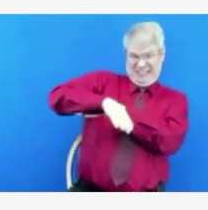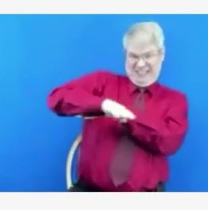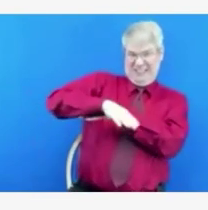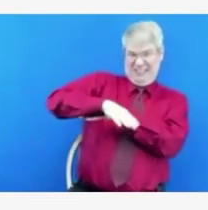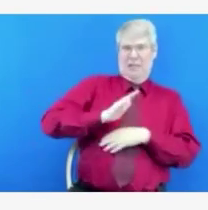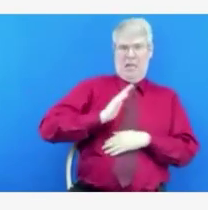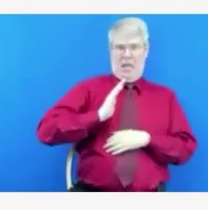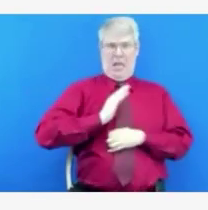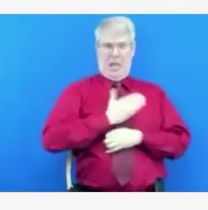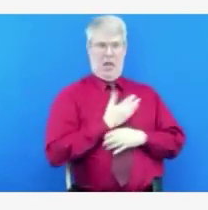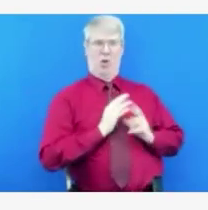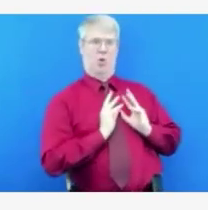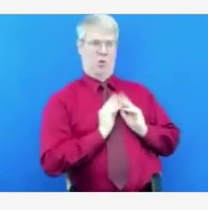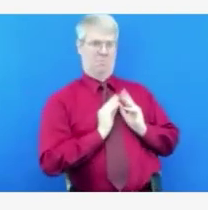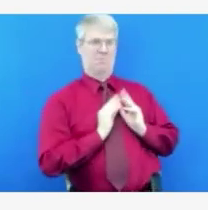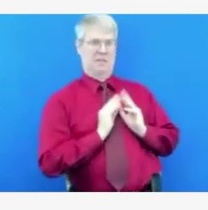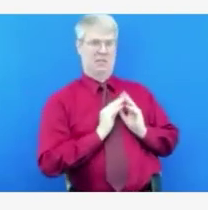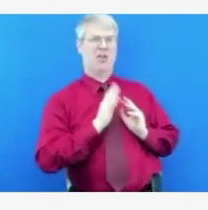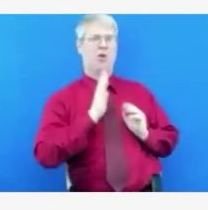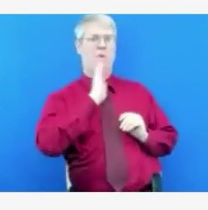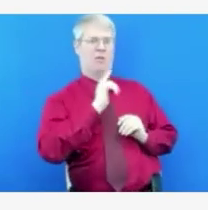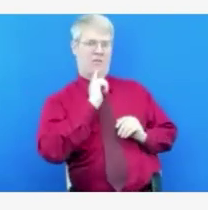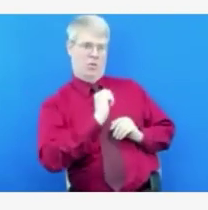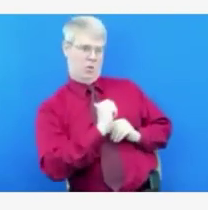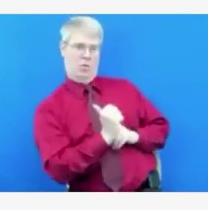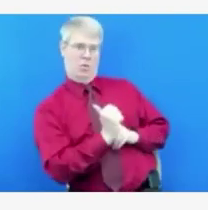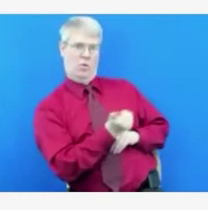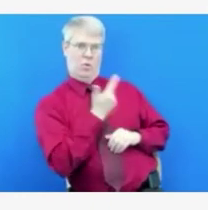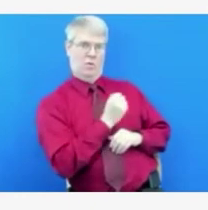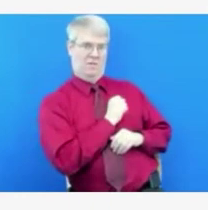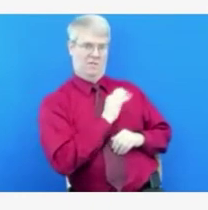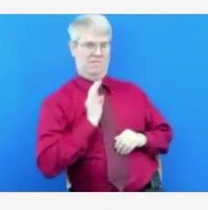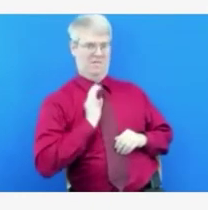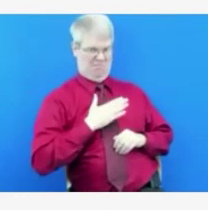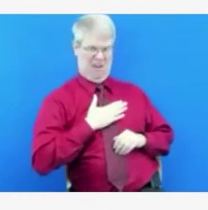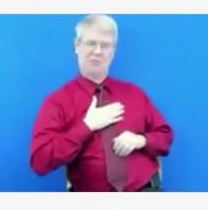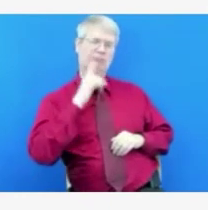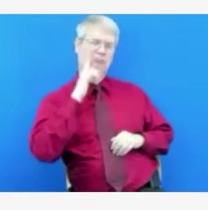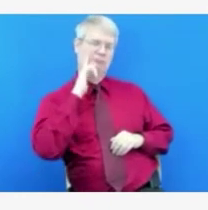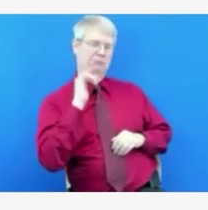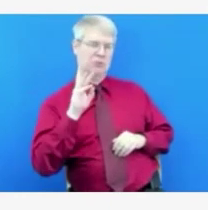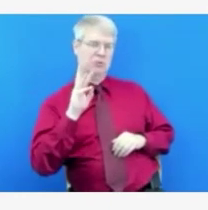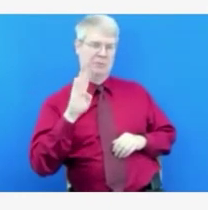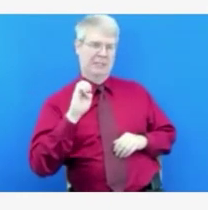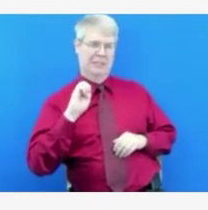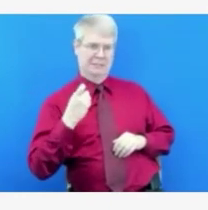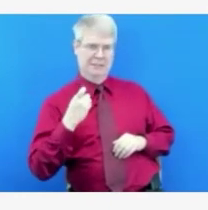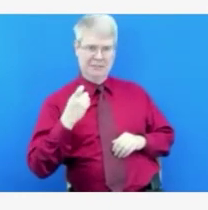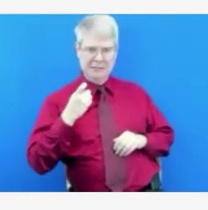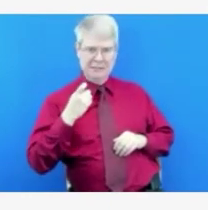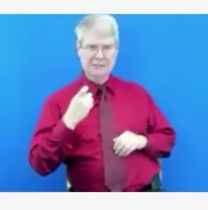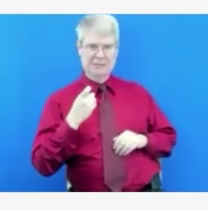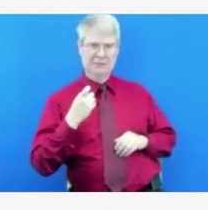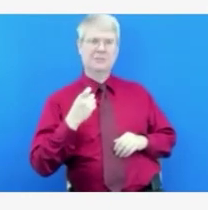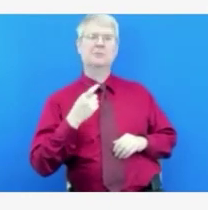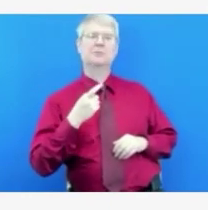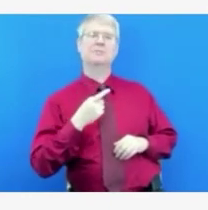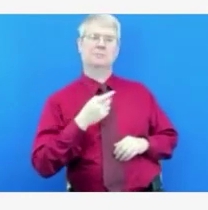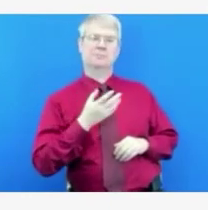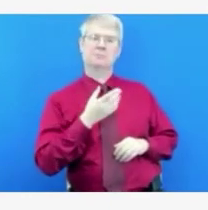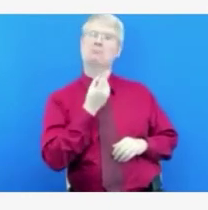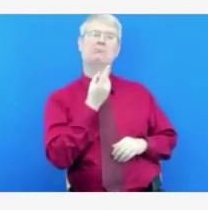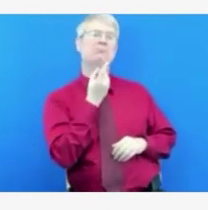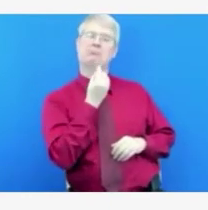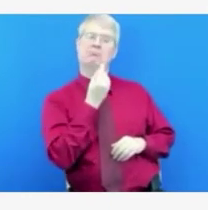demonstrate the good things they've been doing for themselves and for their patients, and also talk about the challenges and the distress that they're